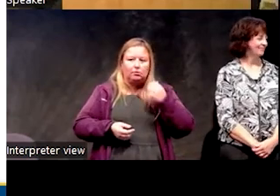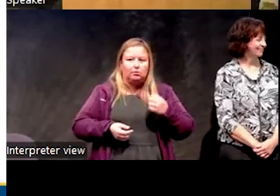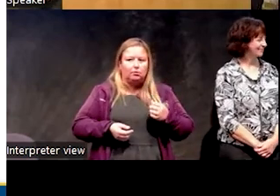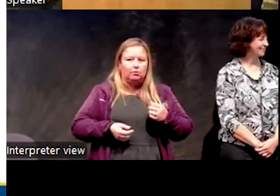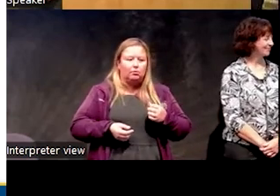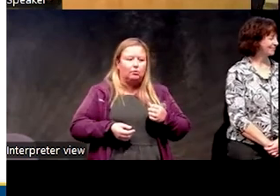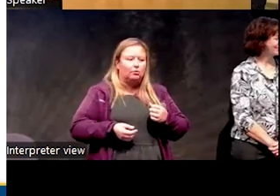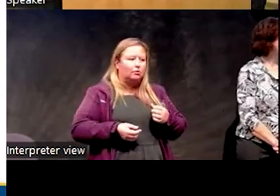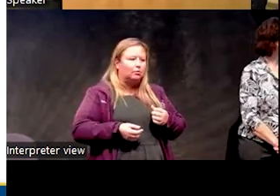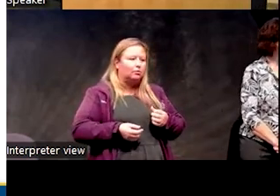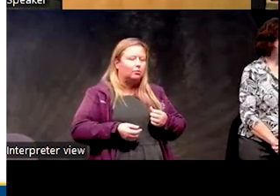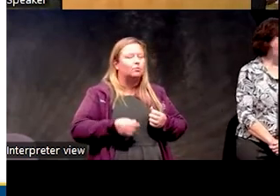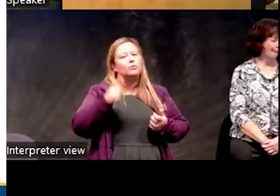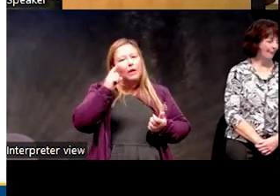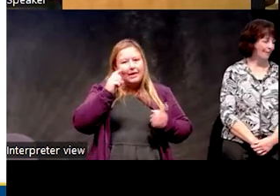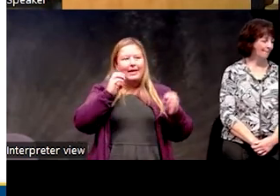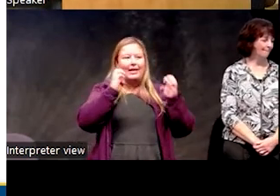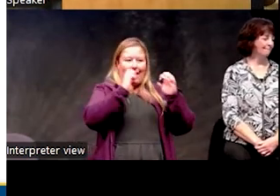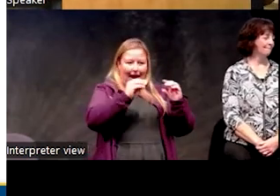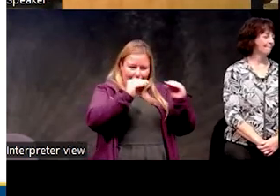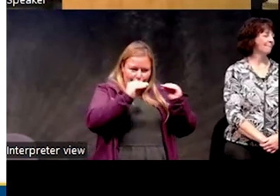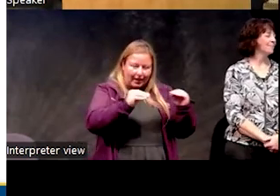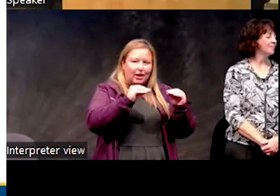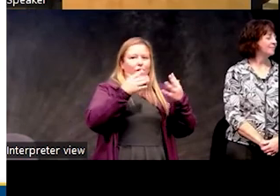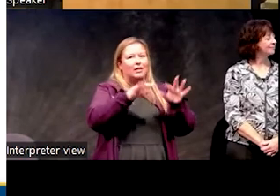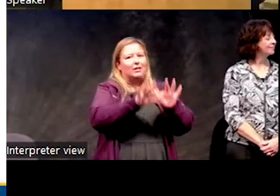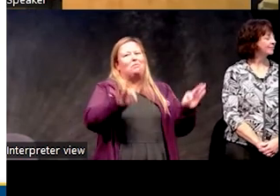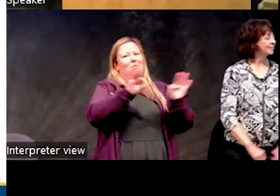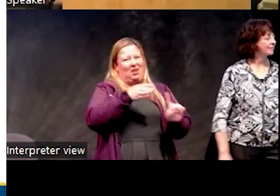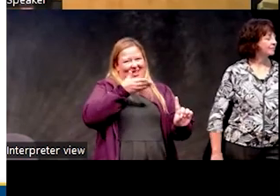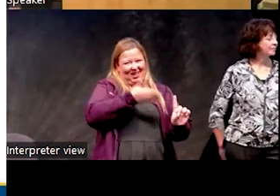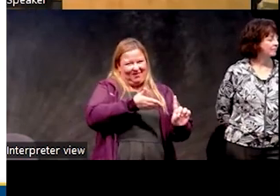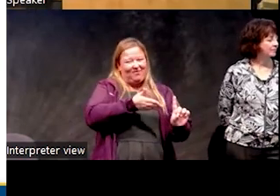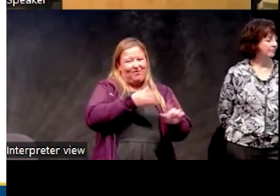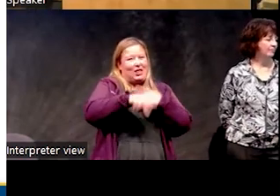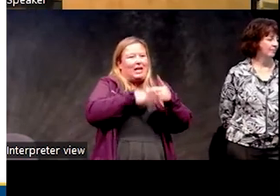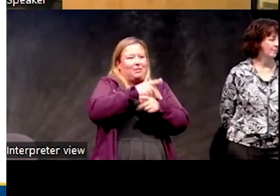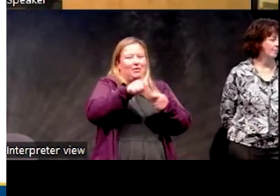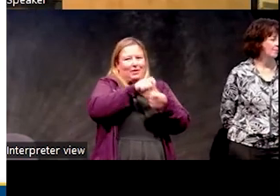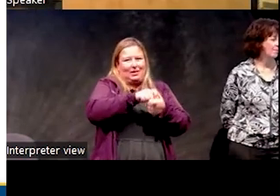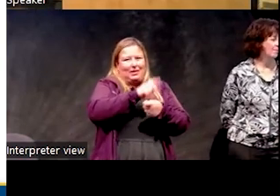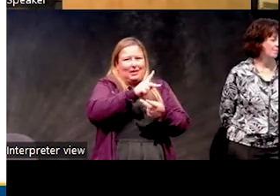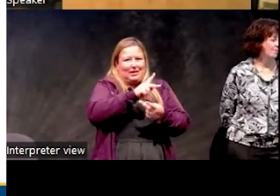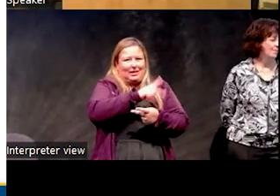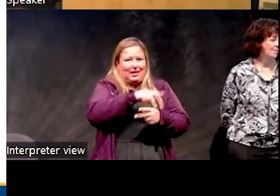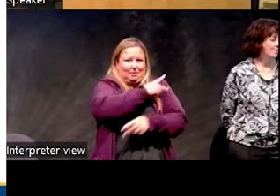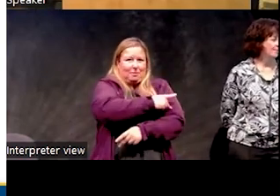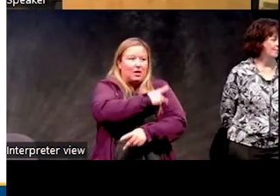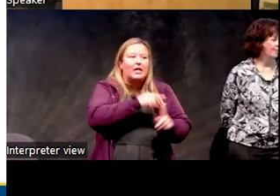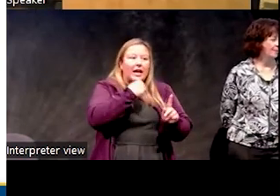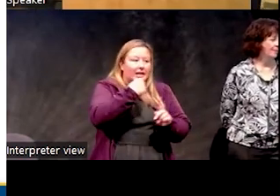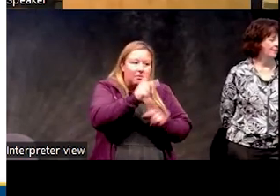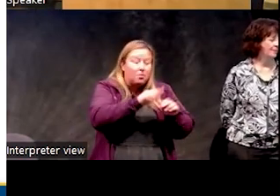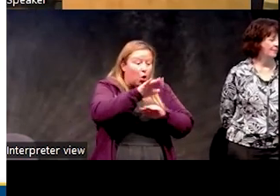So I think education is a big thing there. And what I always tell people is like, it's very normal to wake up